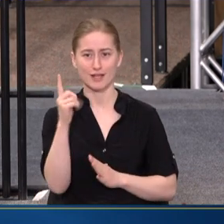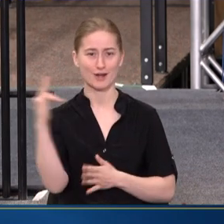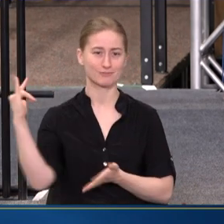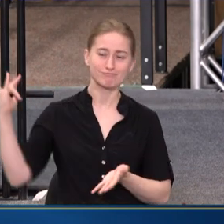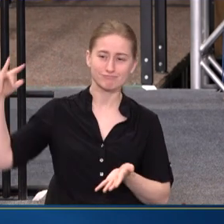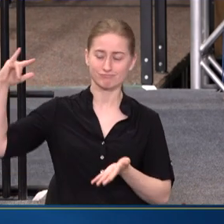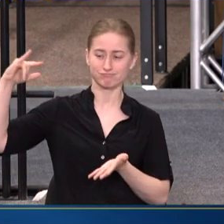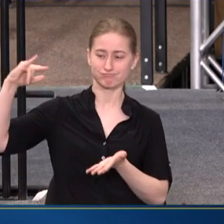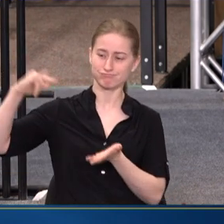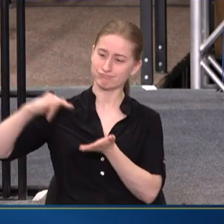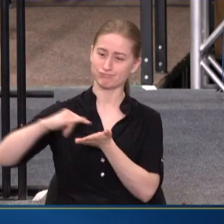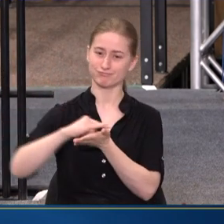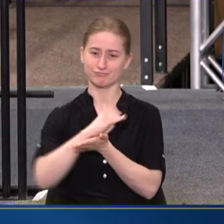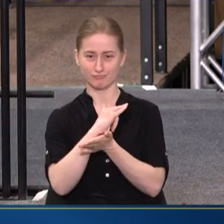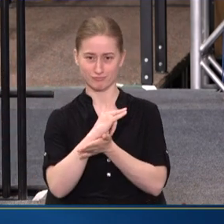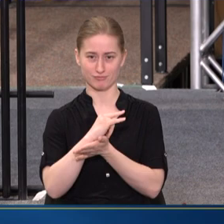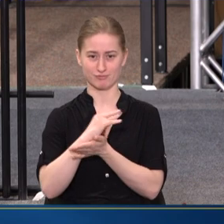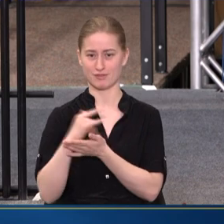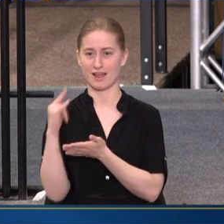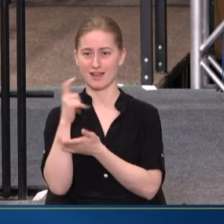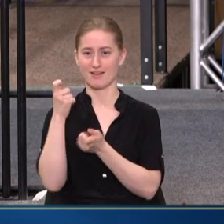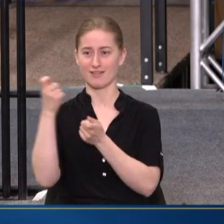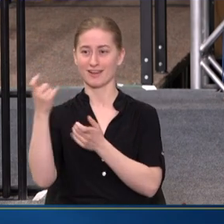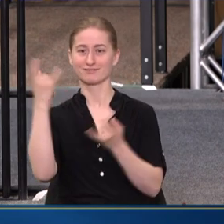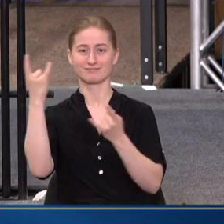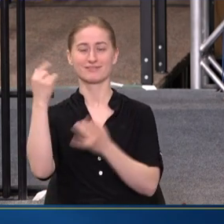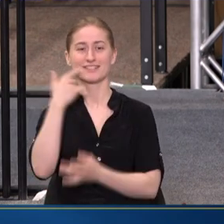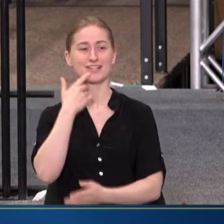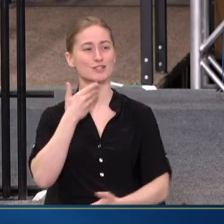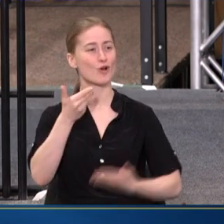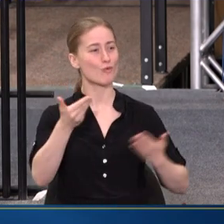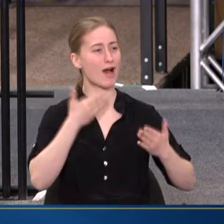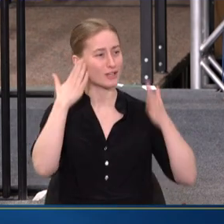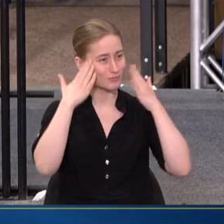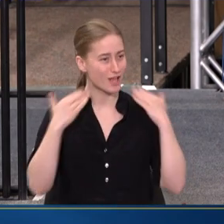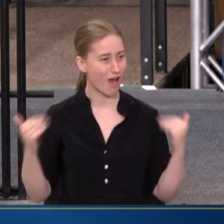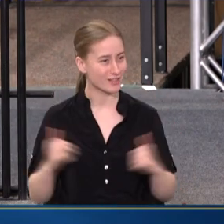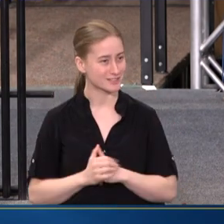PLANE LANDS AND THE STEWARDESS SAYS, WELCOME TO HALLAND.